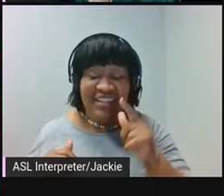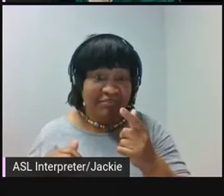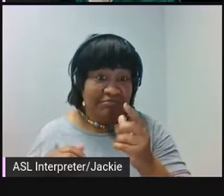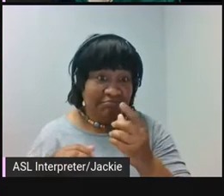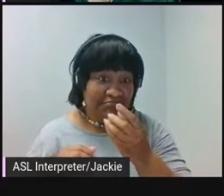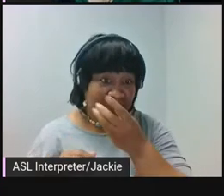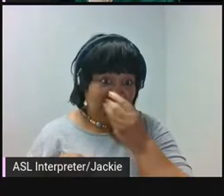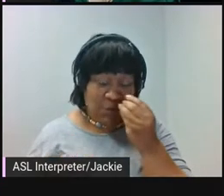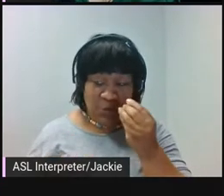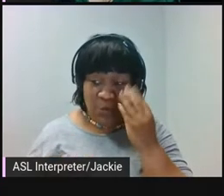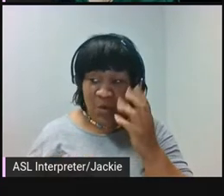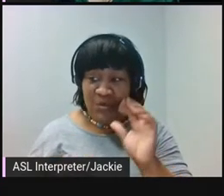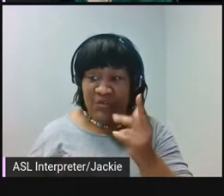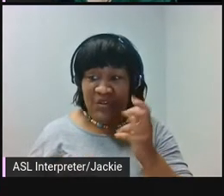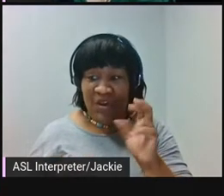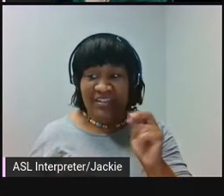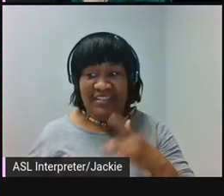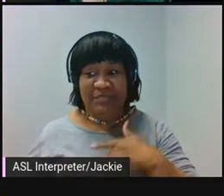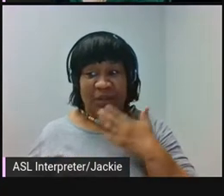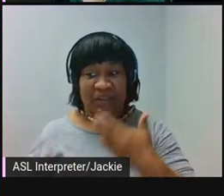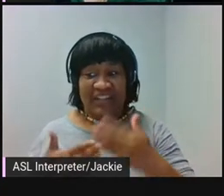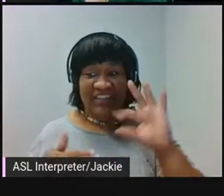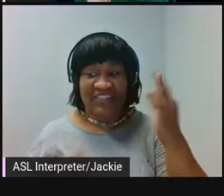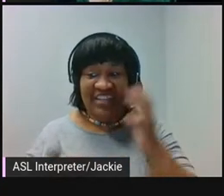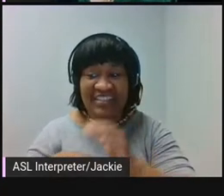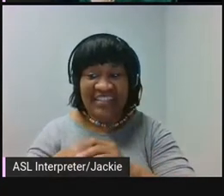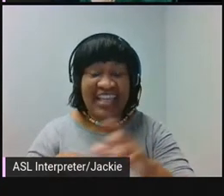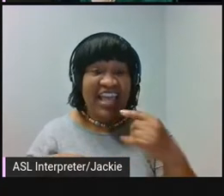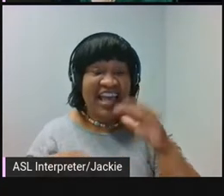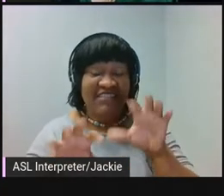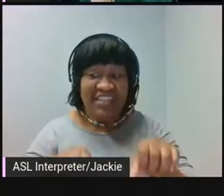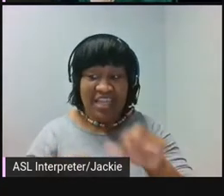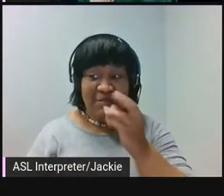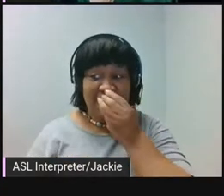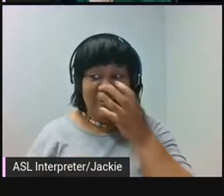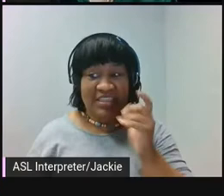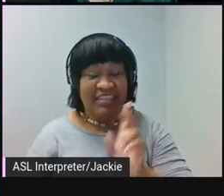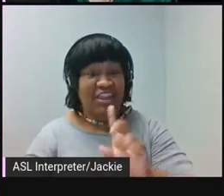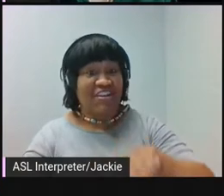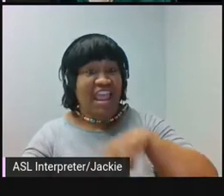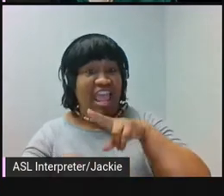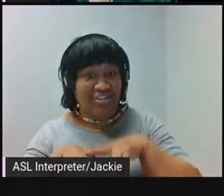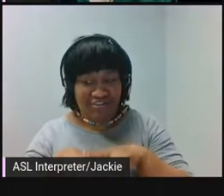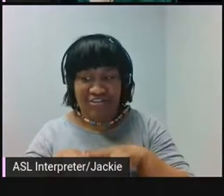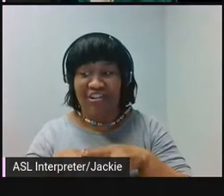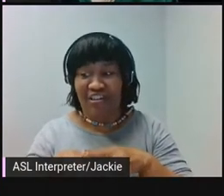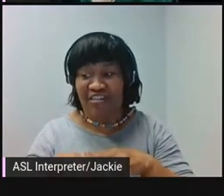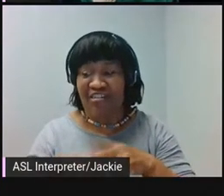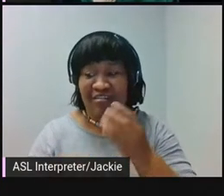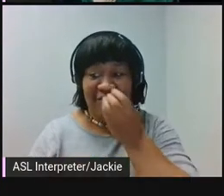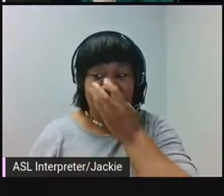This felt especially good since France and England have claimed roses as their national resource.